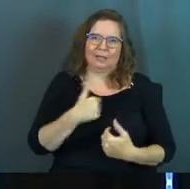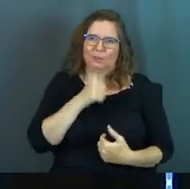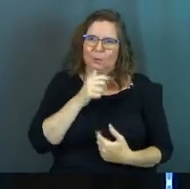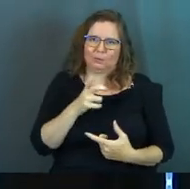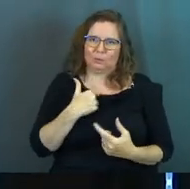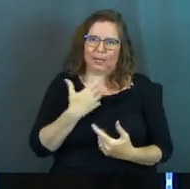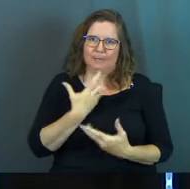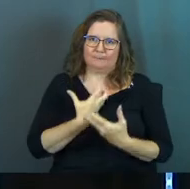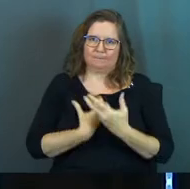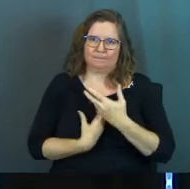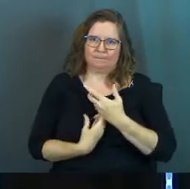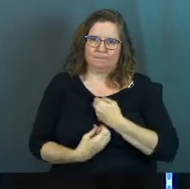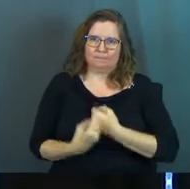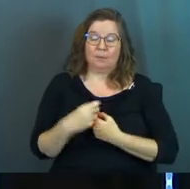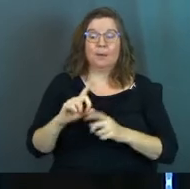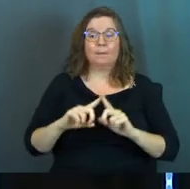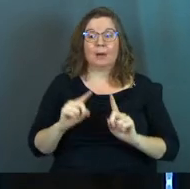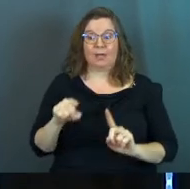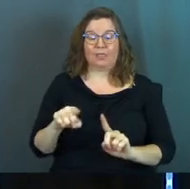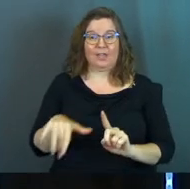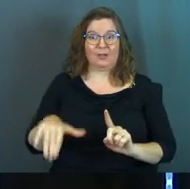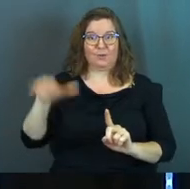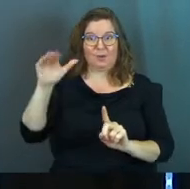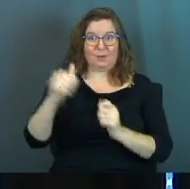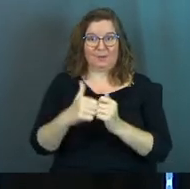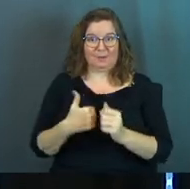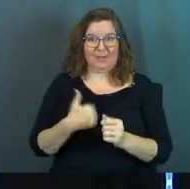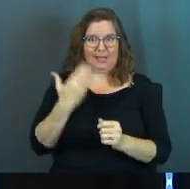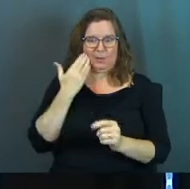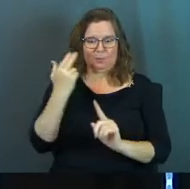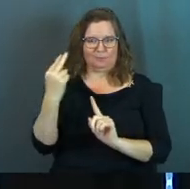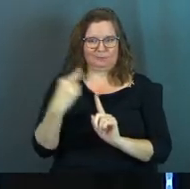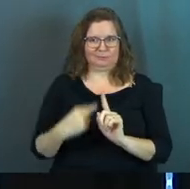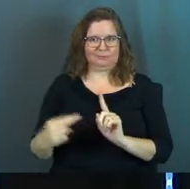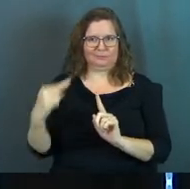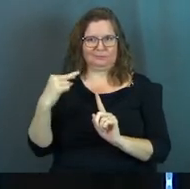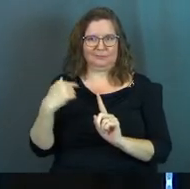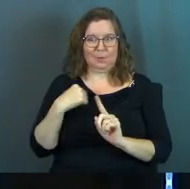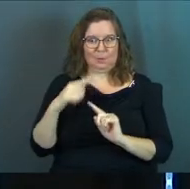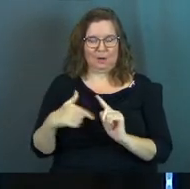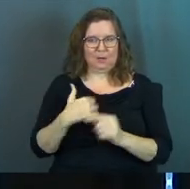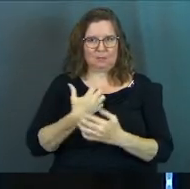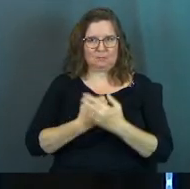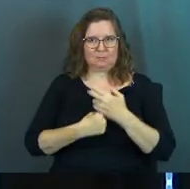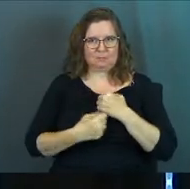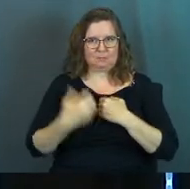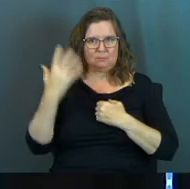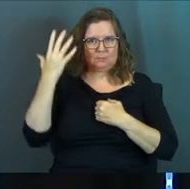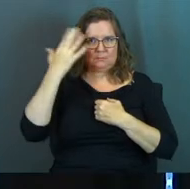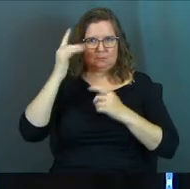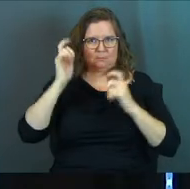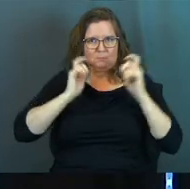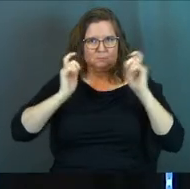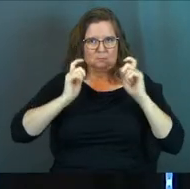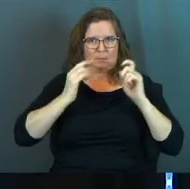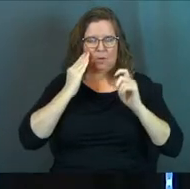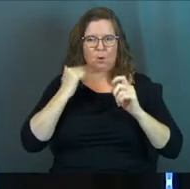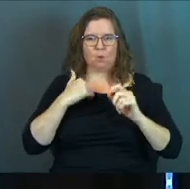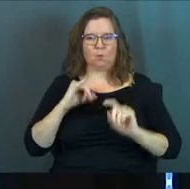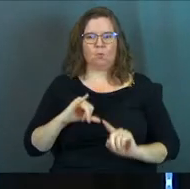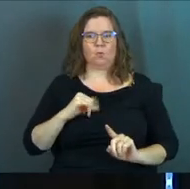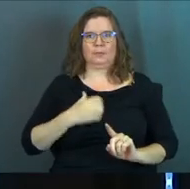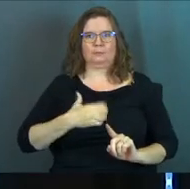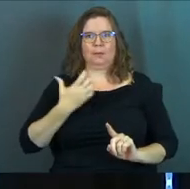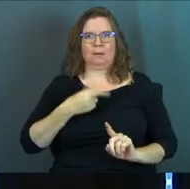screamer. But they grew up with me and they know what a big Josh Trueblood reaction